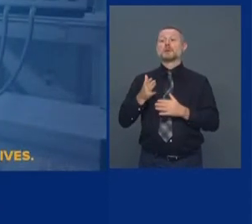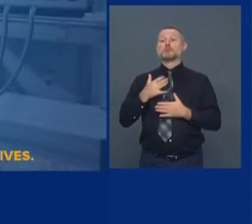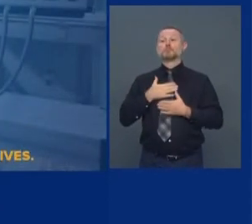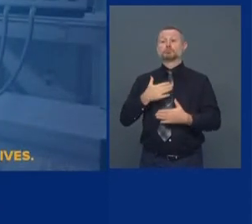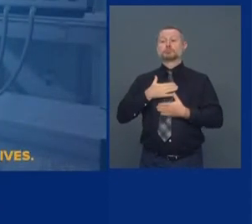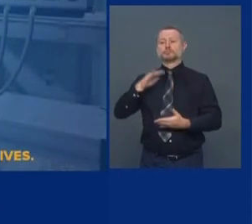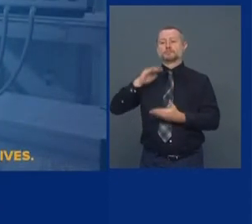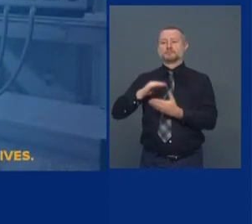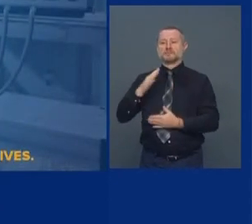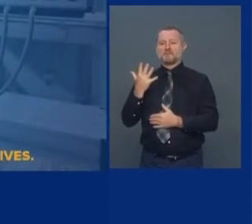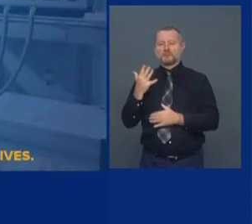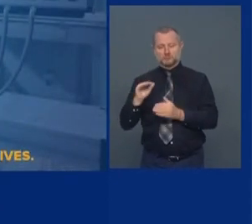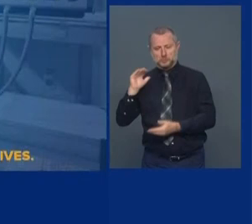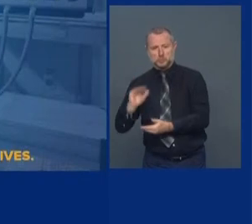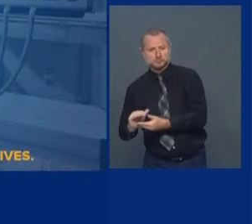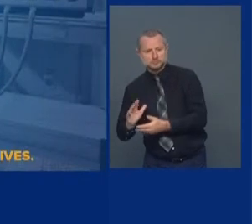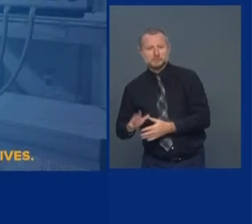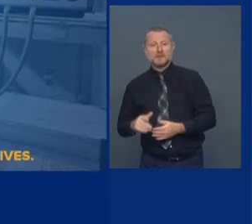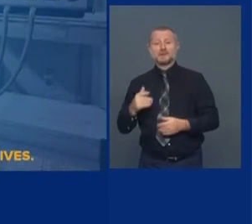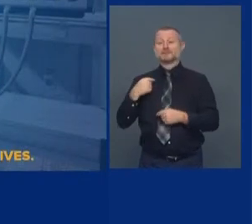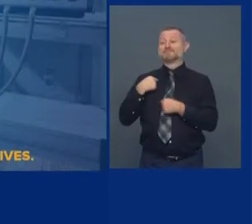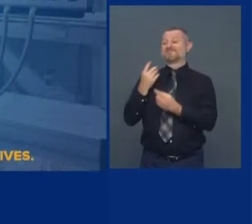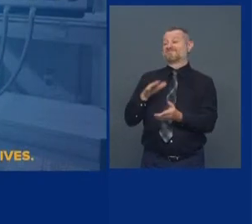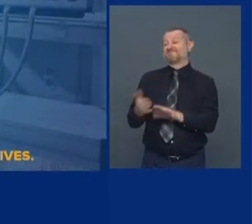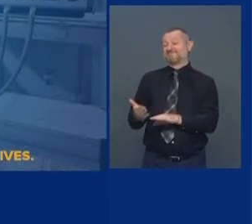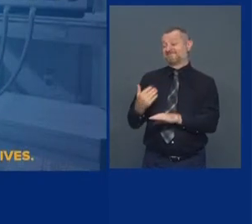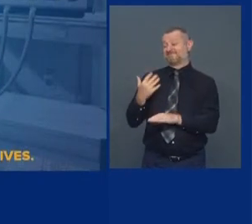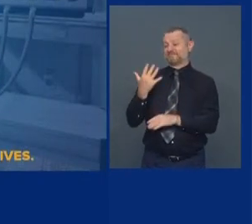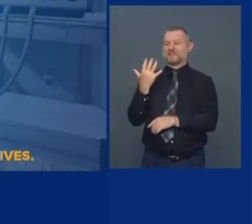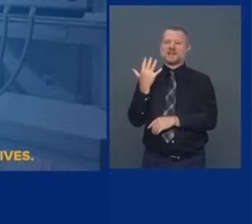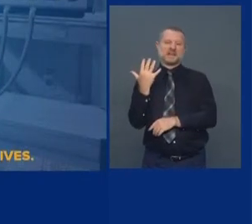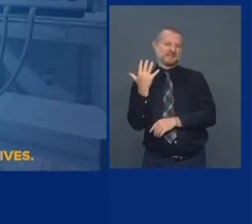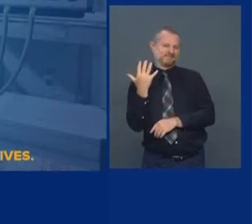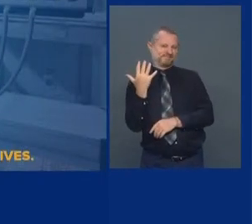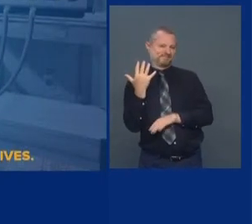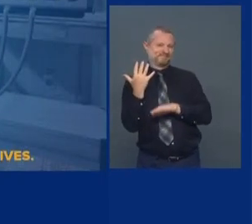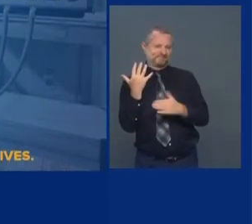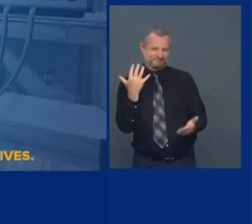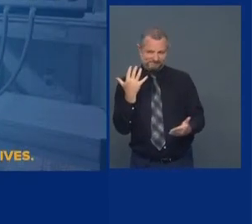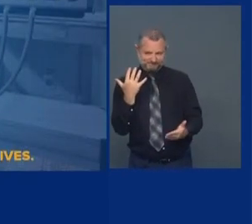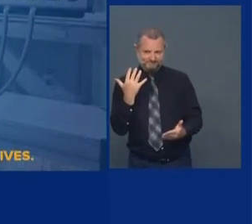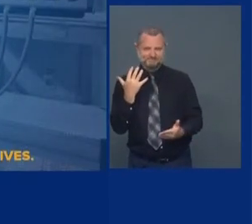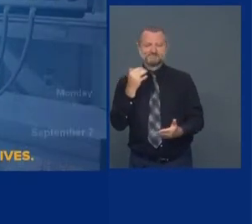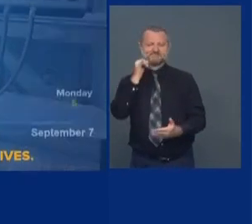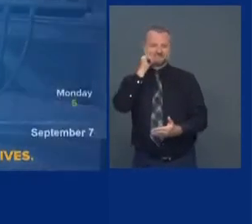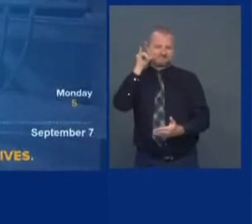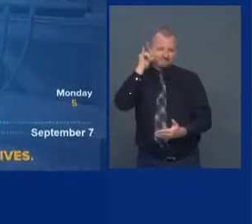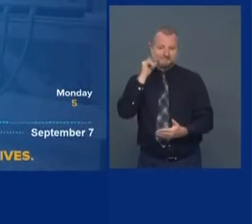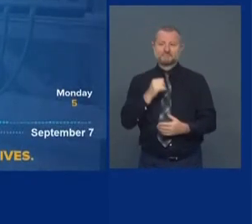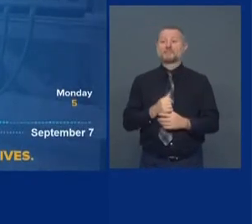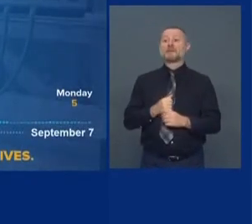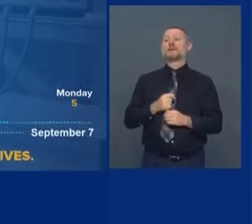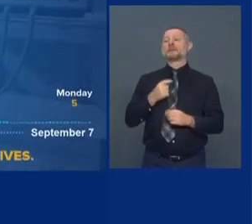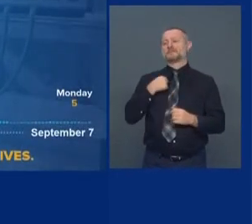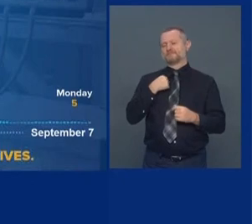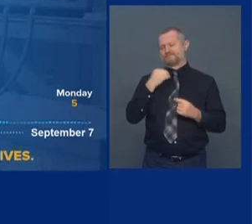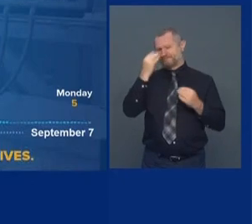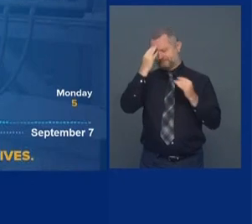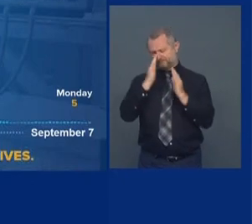The number of lives lost is five yesterday, and there are now thoughts and prayers.